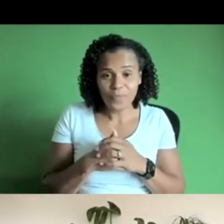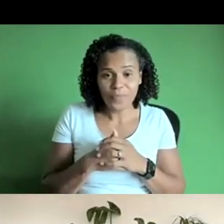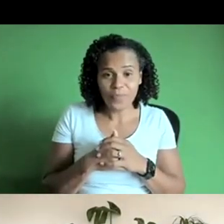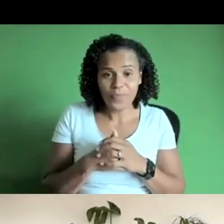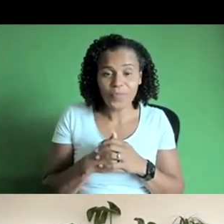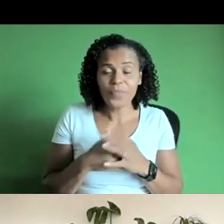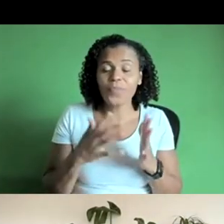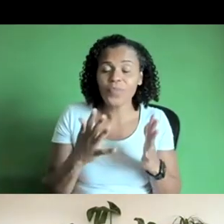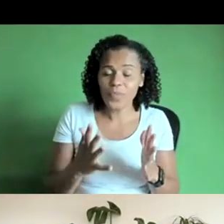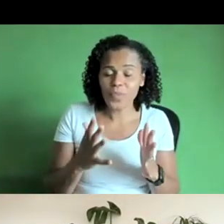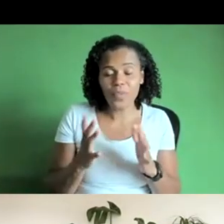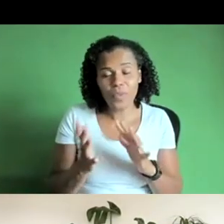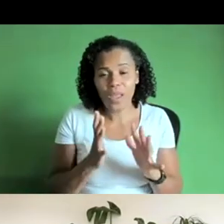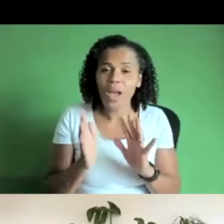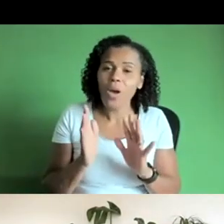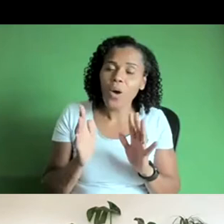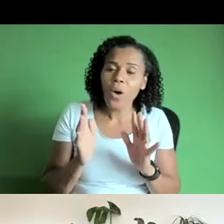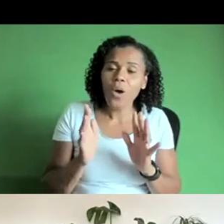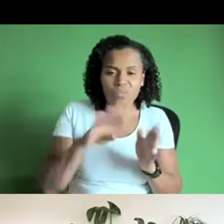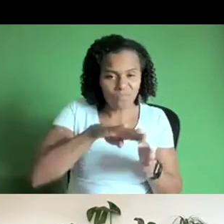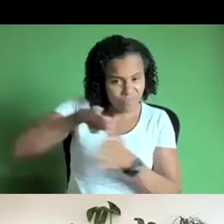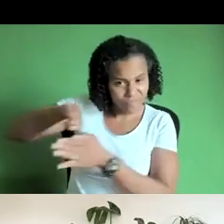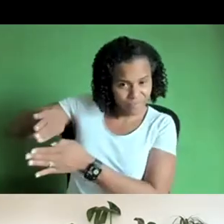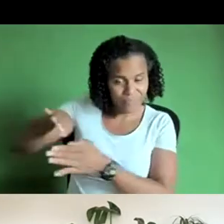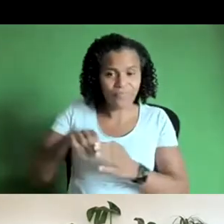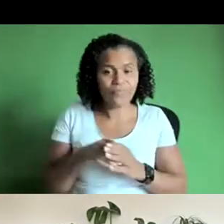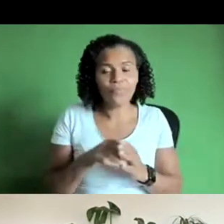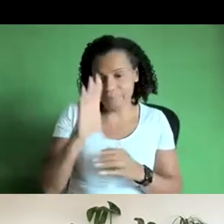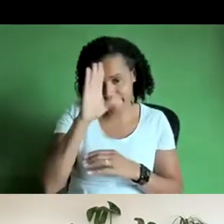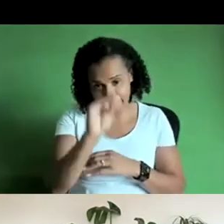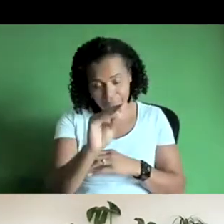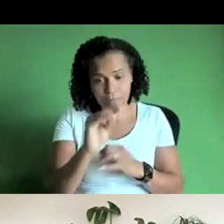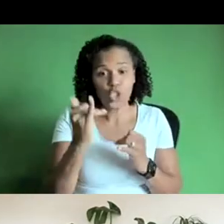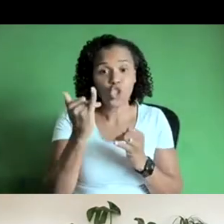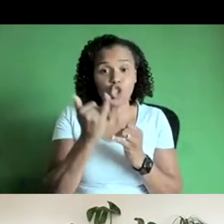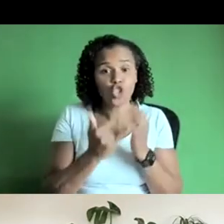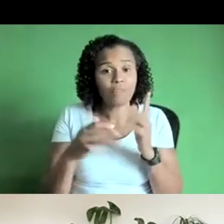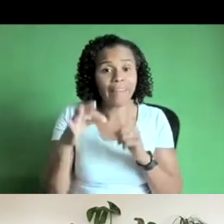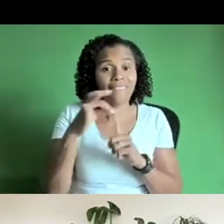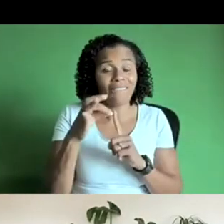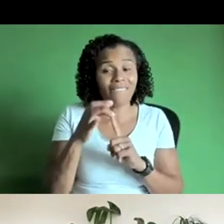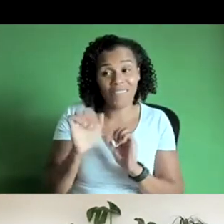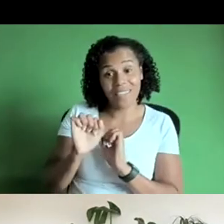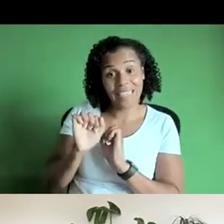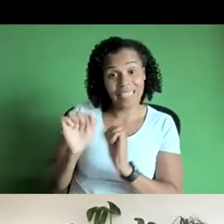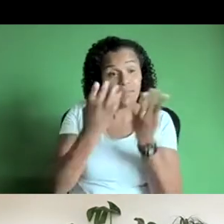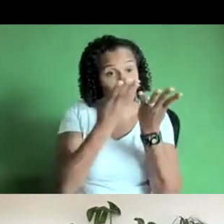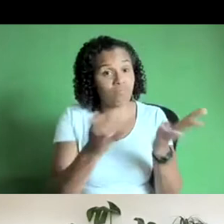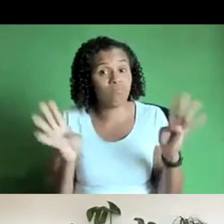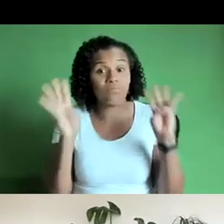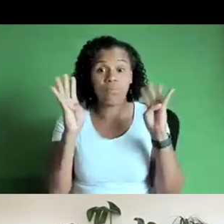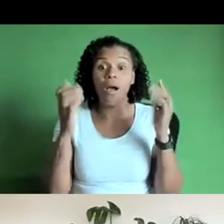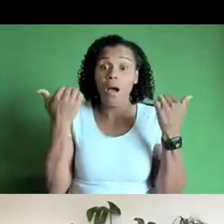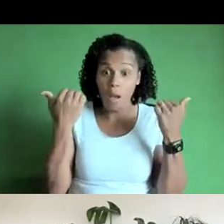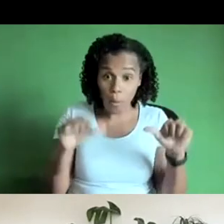the other thing to kind of mention about it is that uh sharif's show opens just before the pandemic um